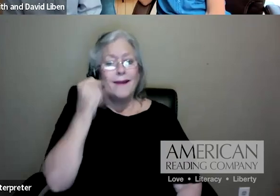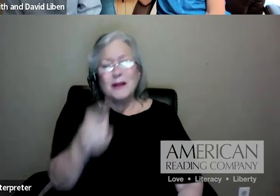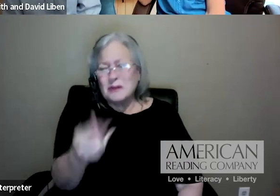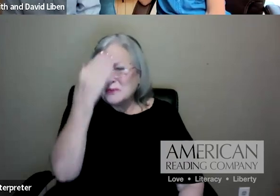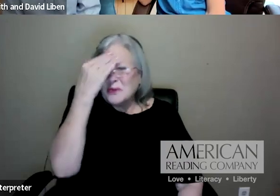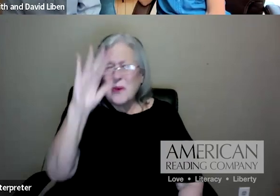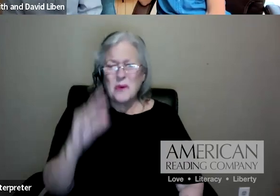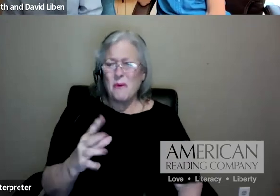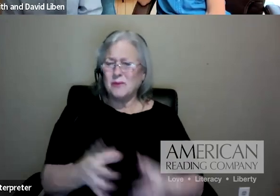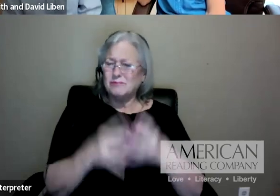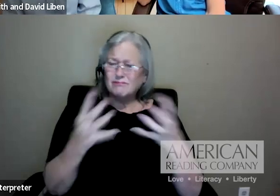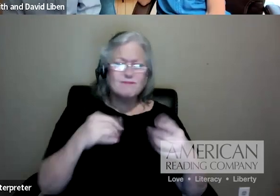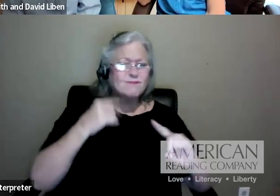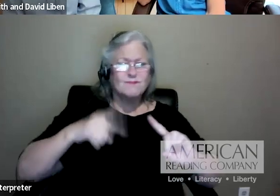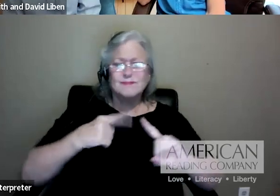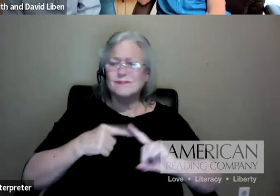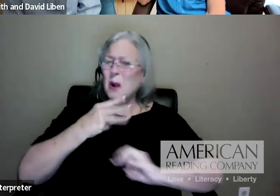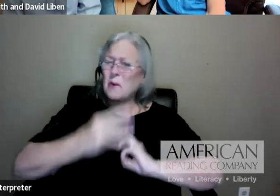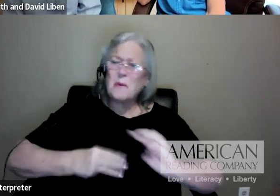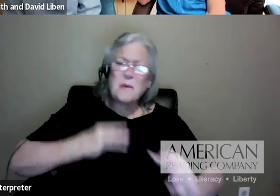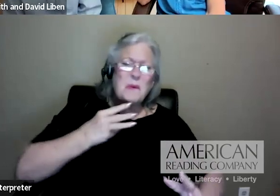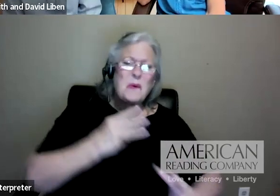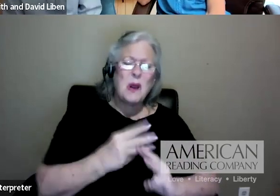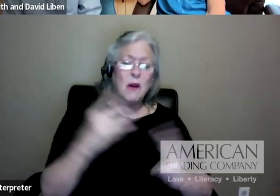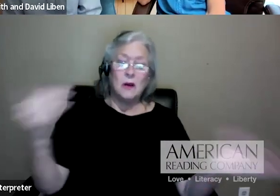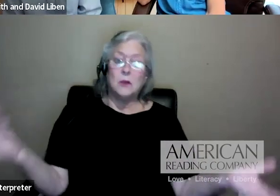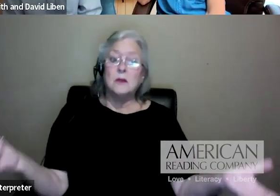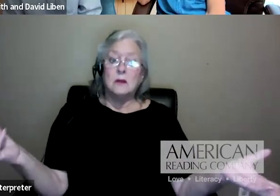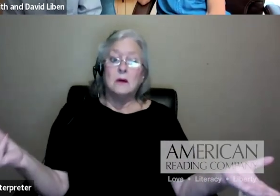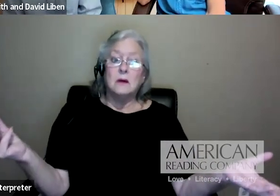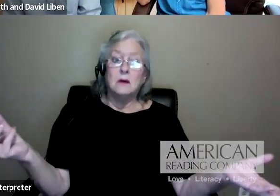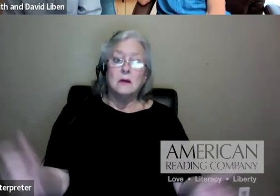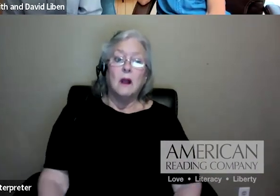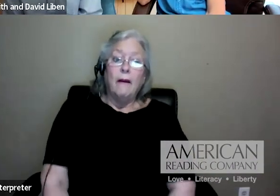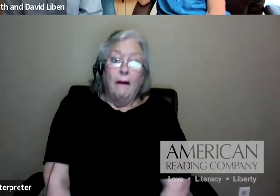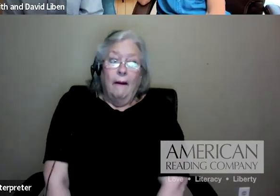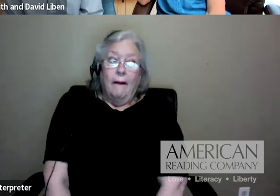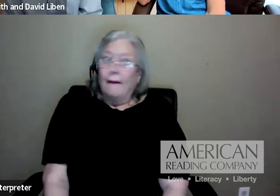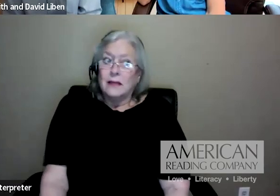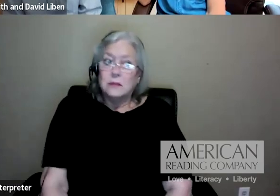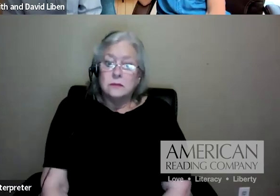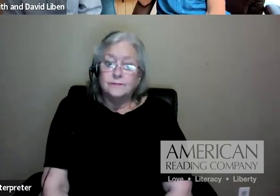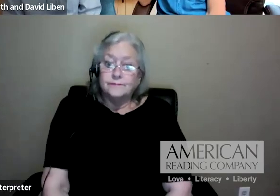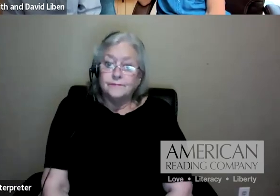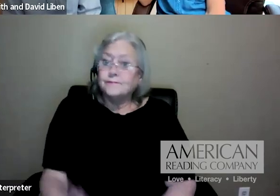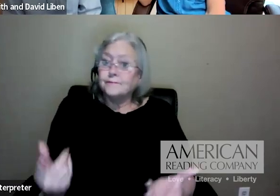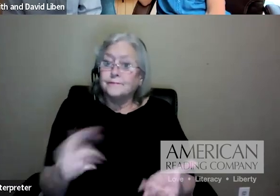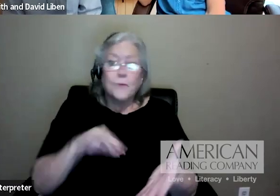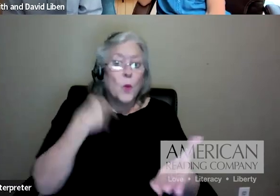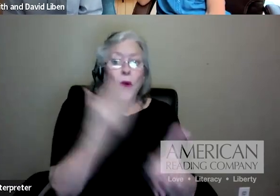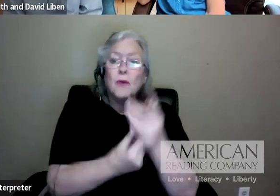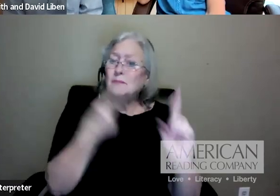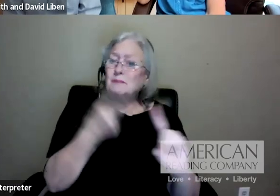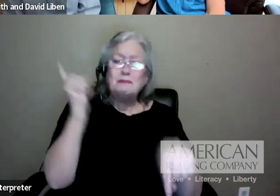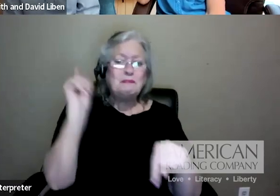about the world, at some point, you're going to reach a state where you're not going to be able to read very much because there will be